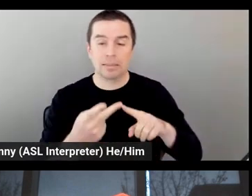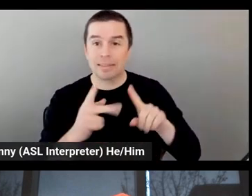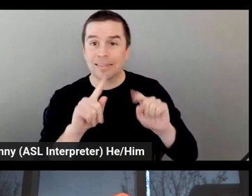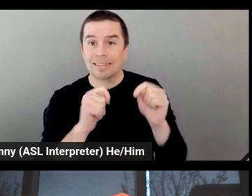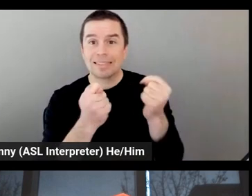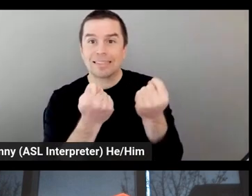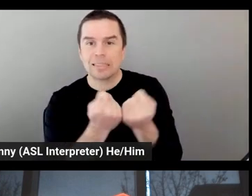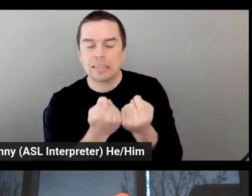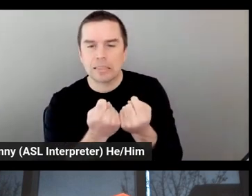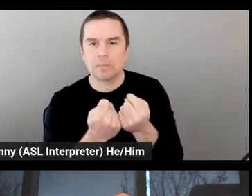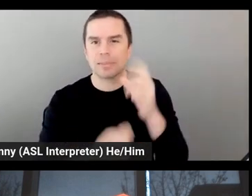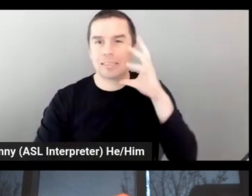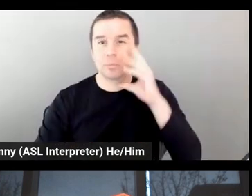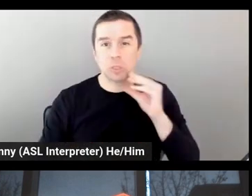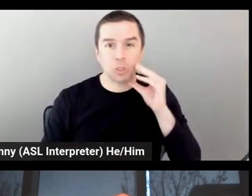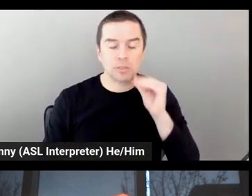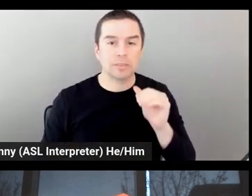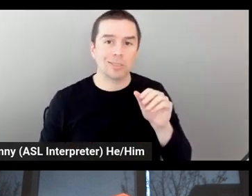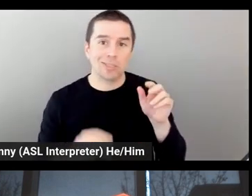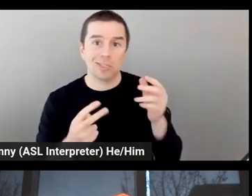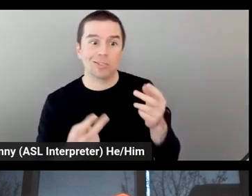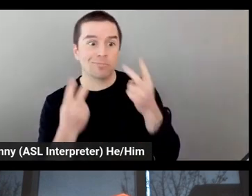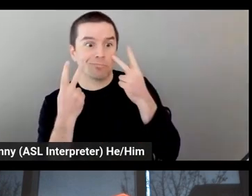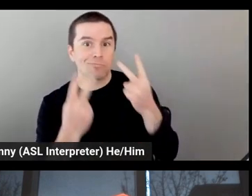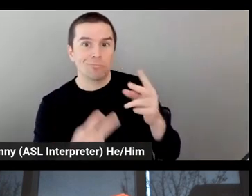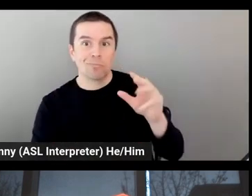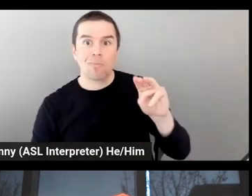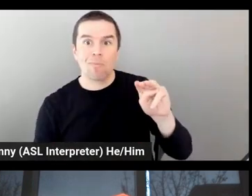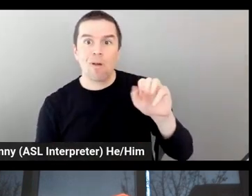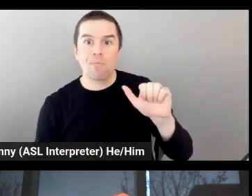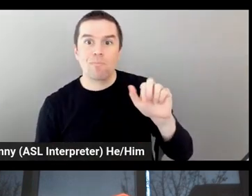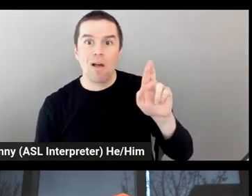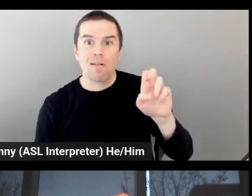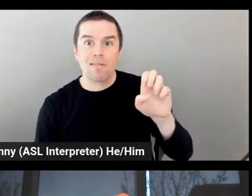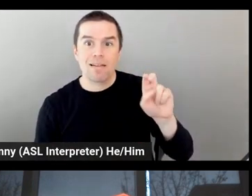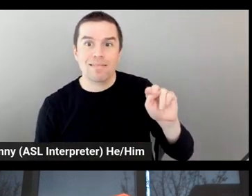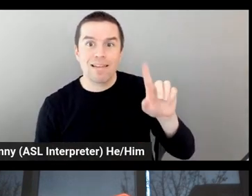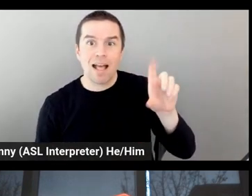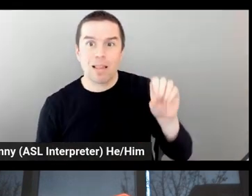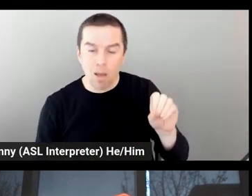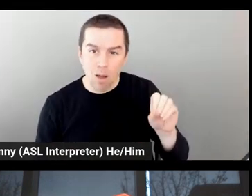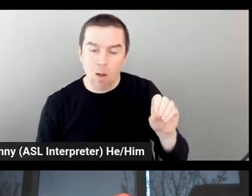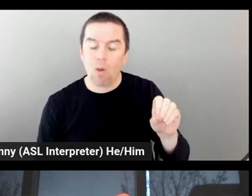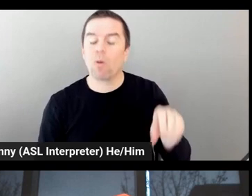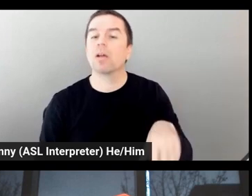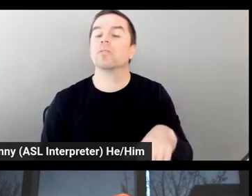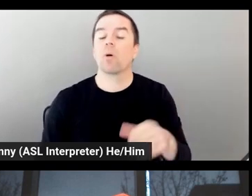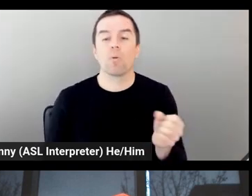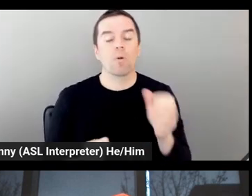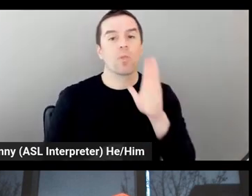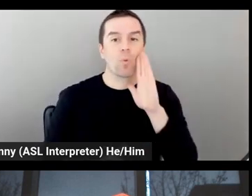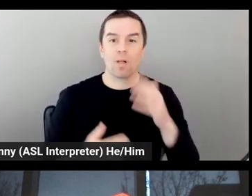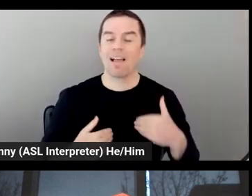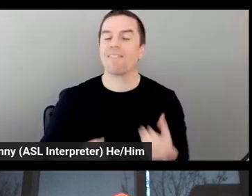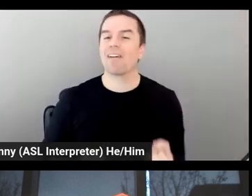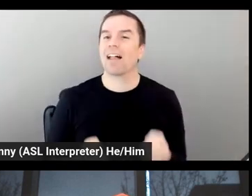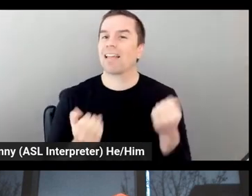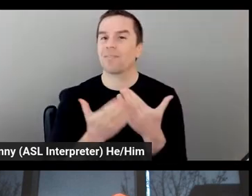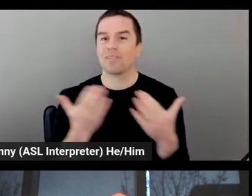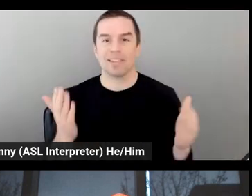things that will be exclusively into the app. And I think this is the